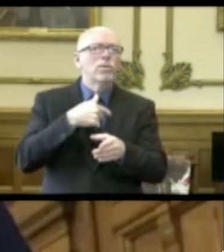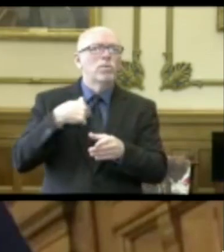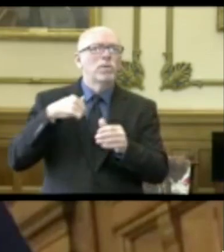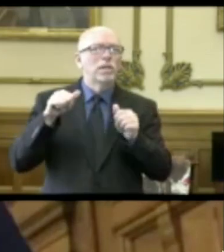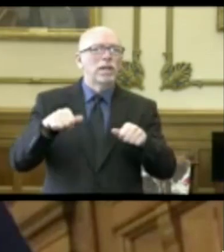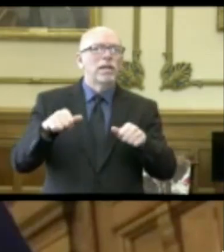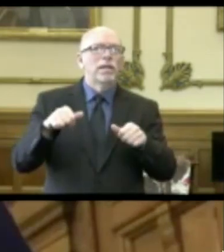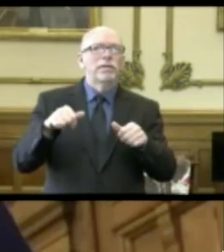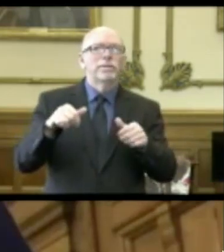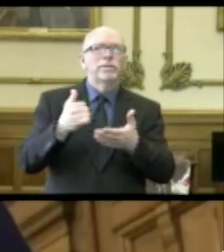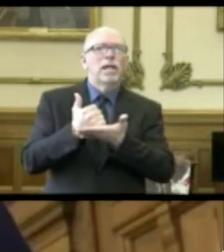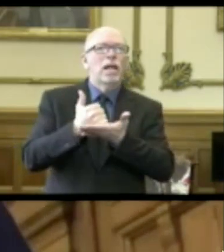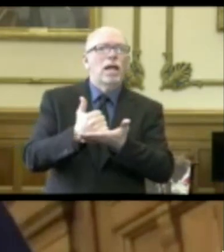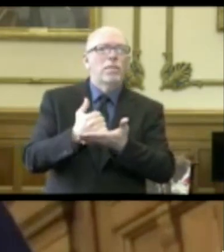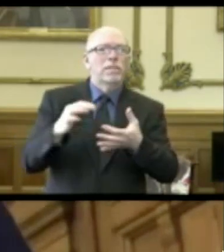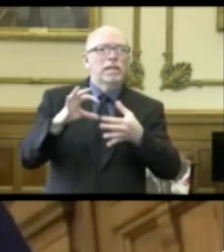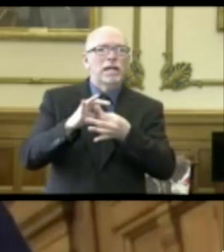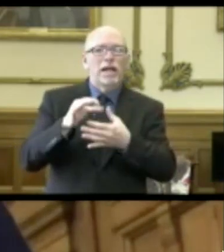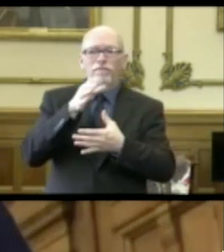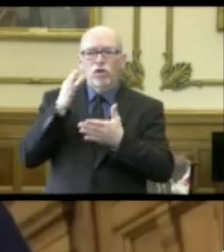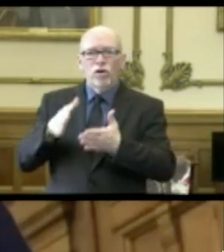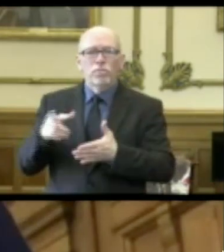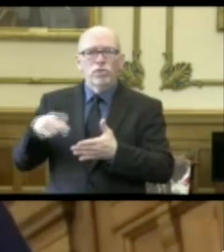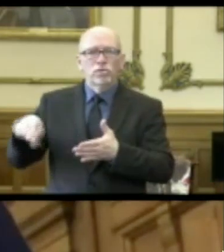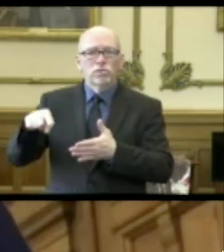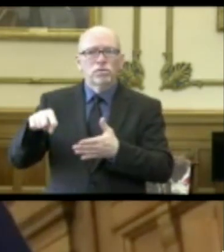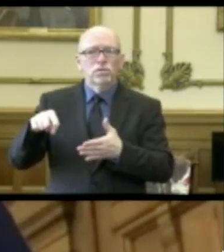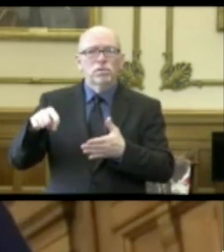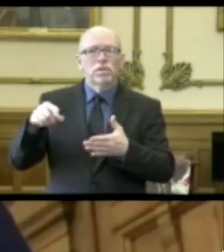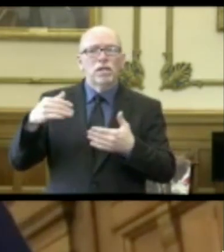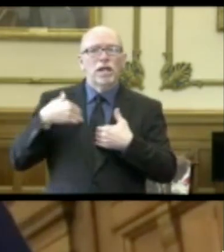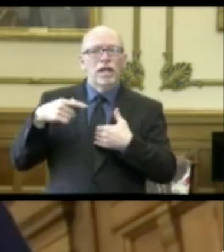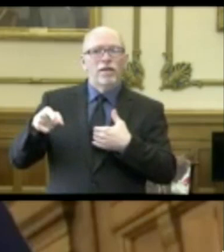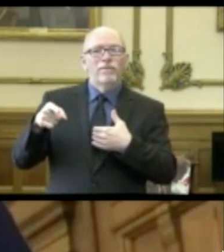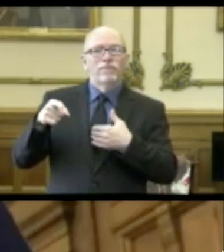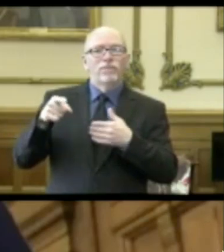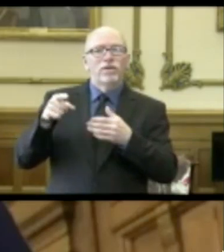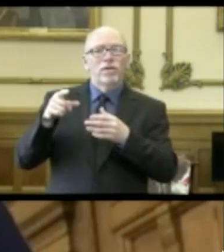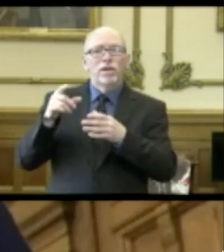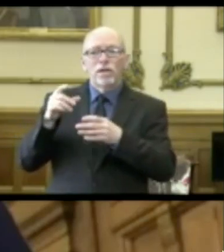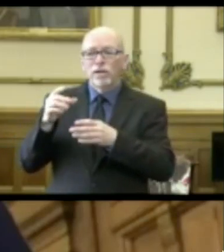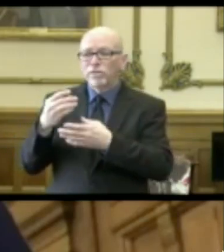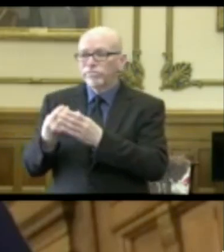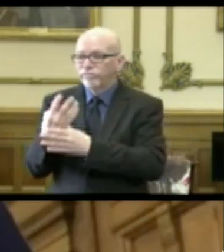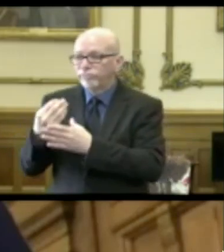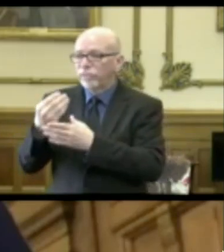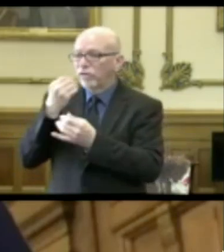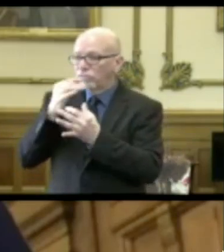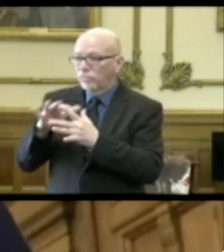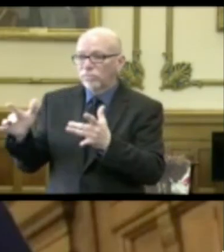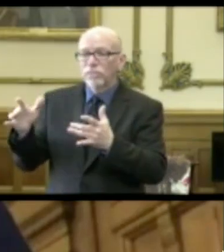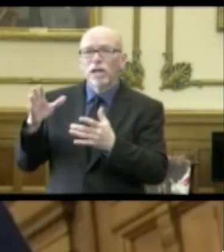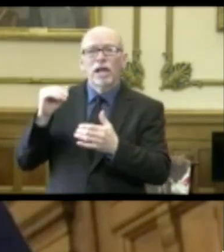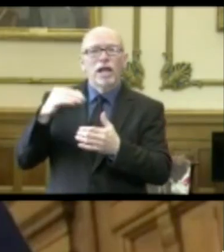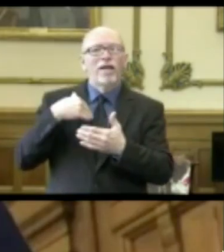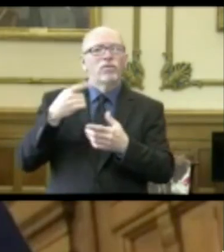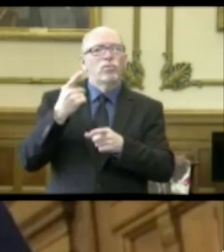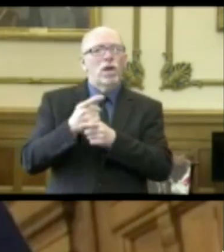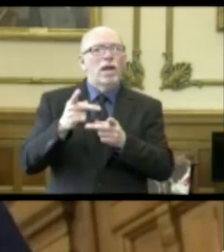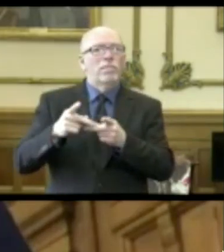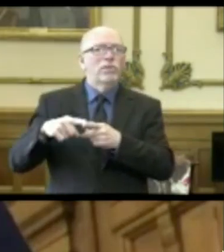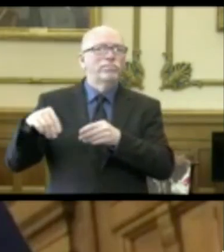help connect our farmers that have ready product and produce and be able to find those markets for them.